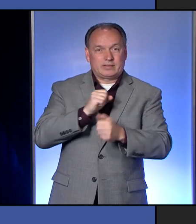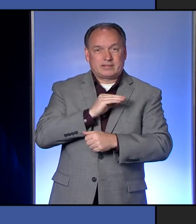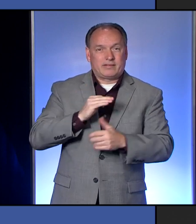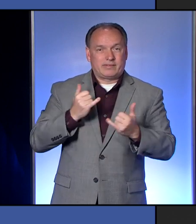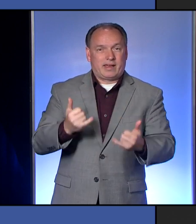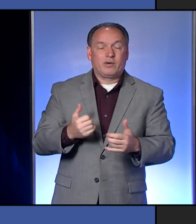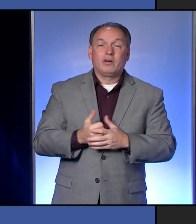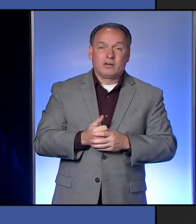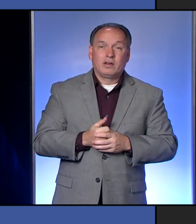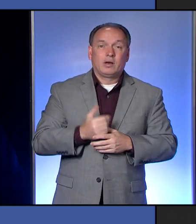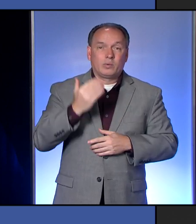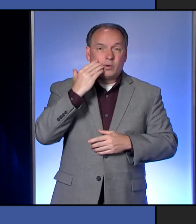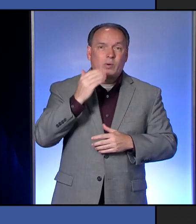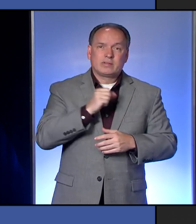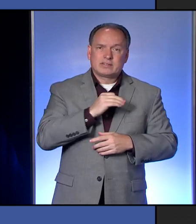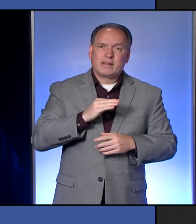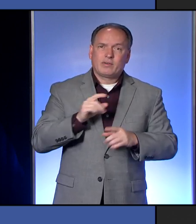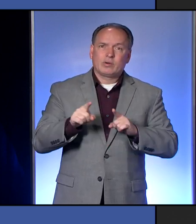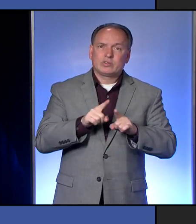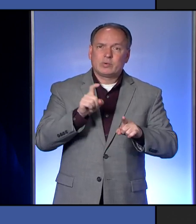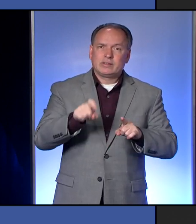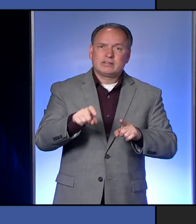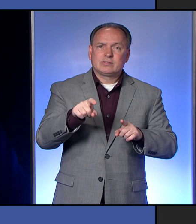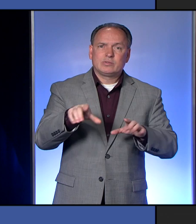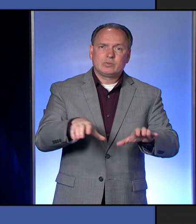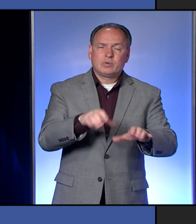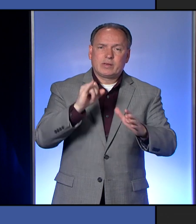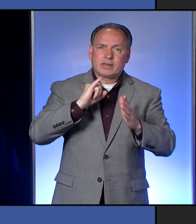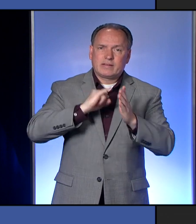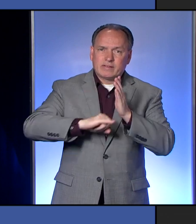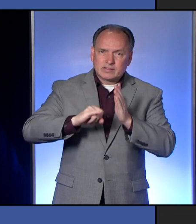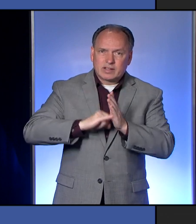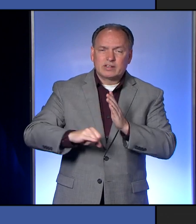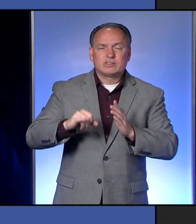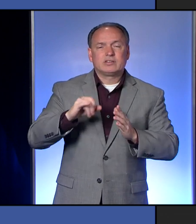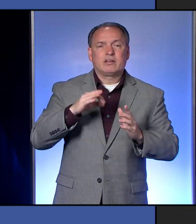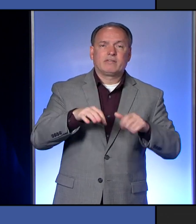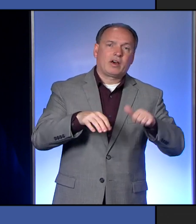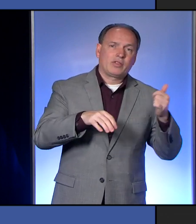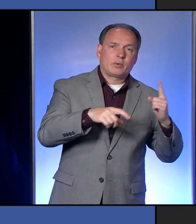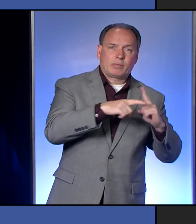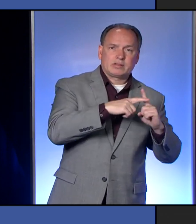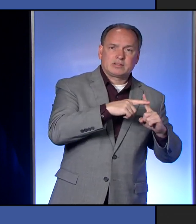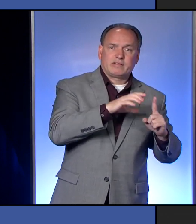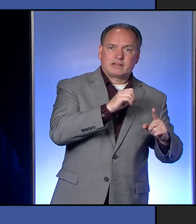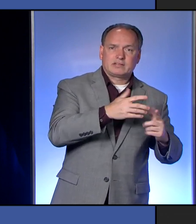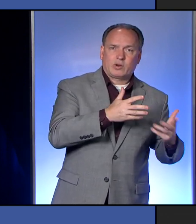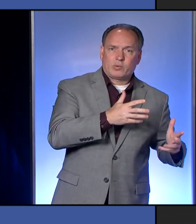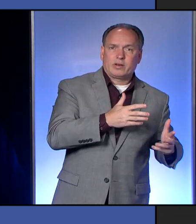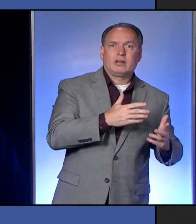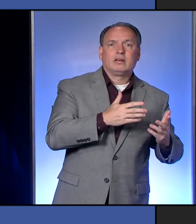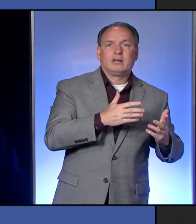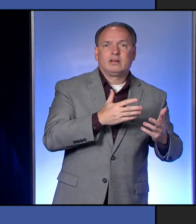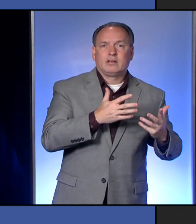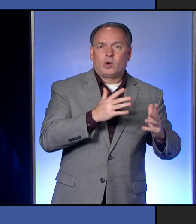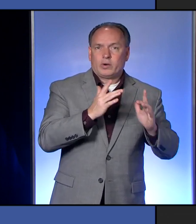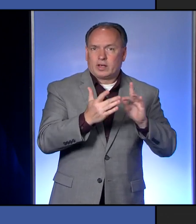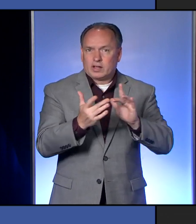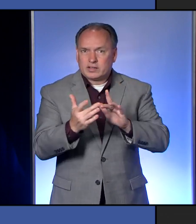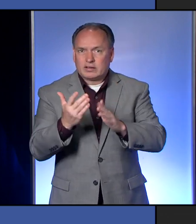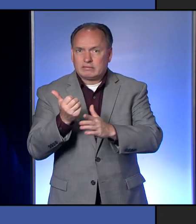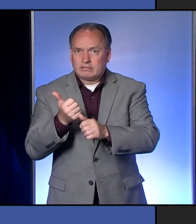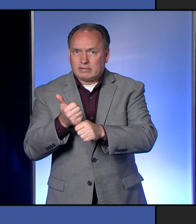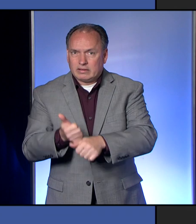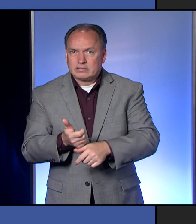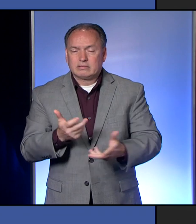Our staff also needs to do the investigations of the confirmed cases. From there we elicit the contacts. So our staff